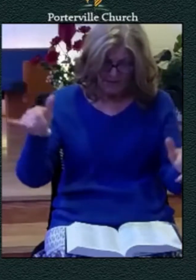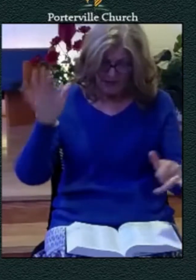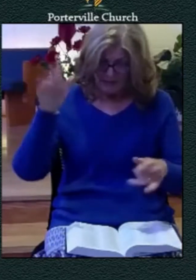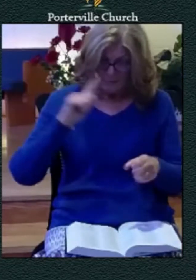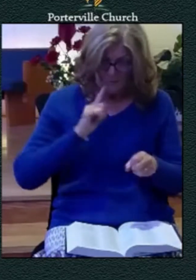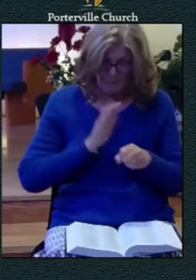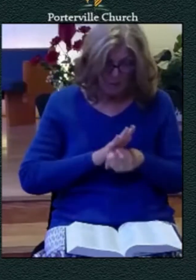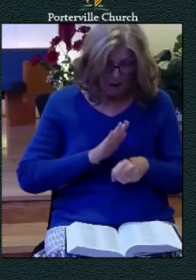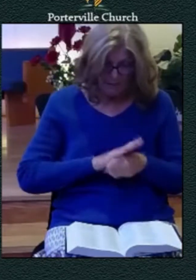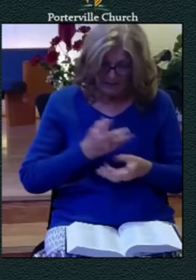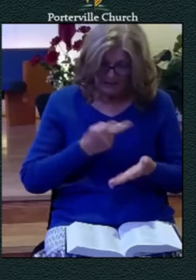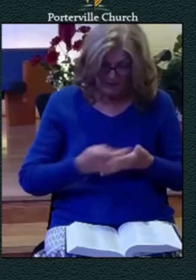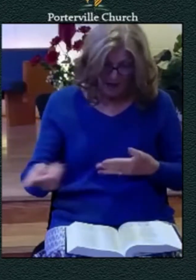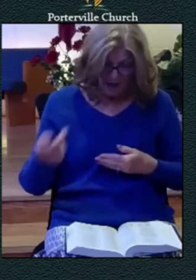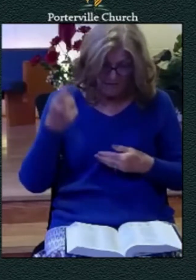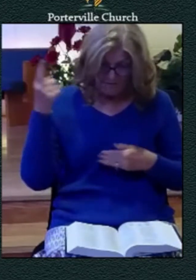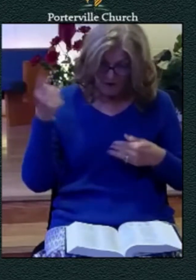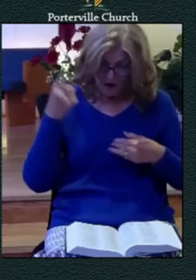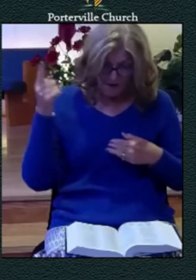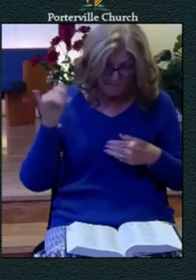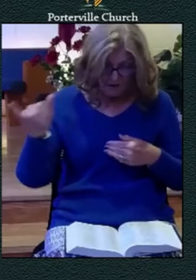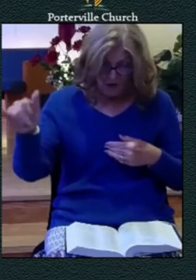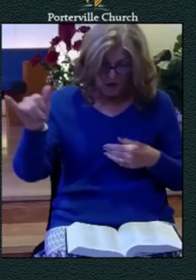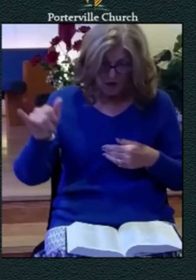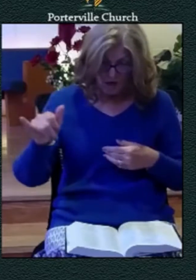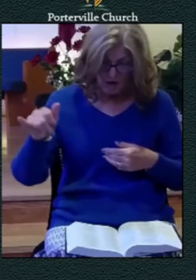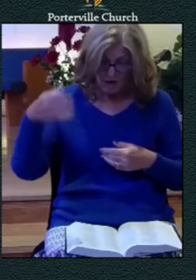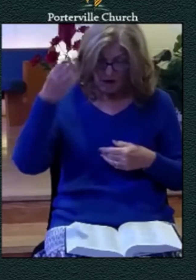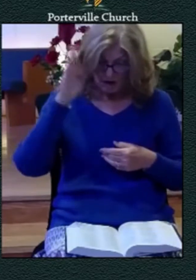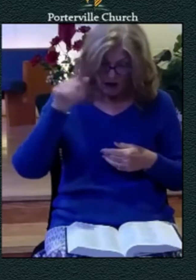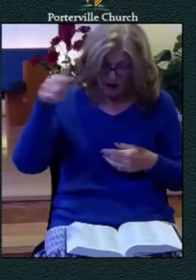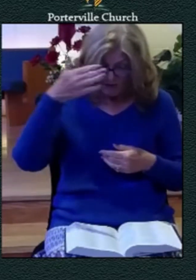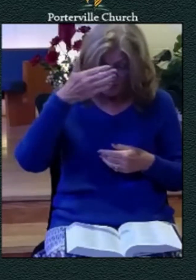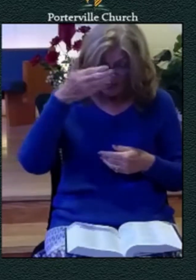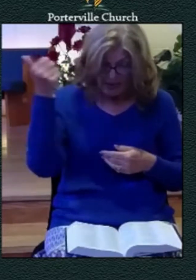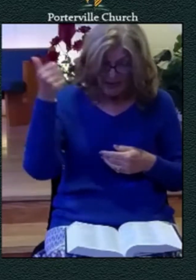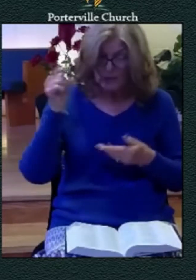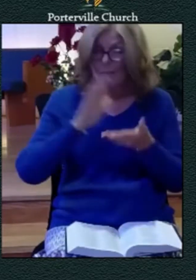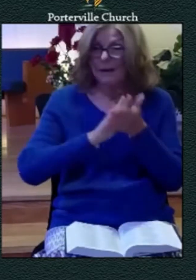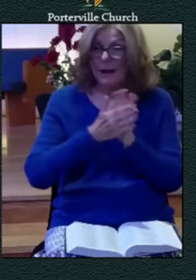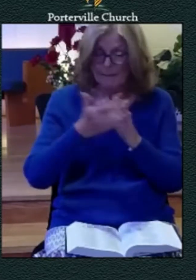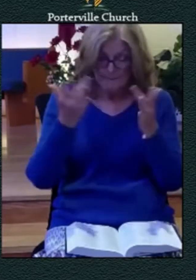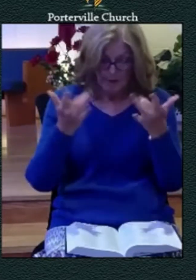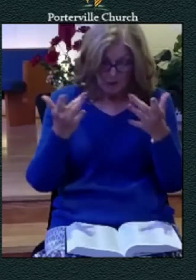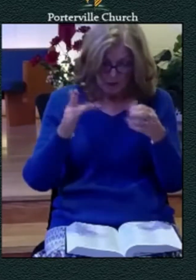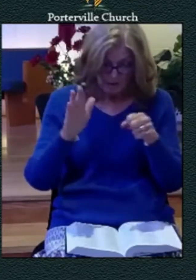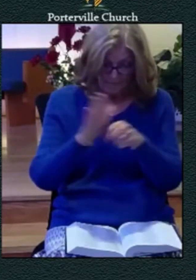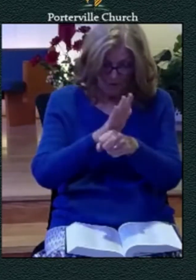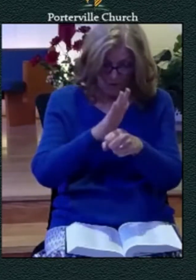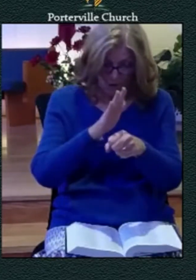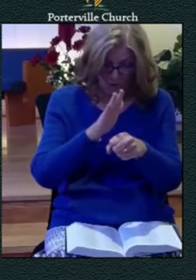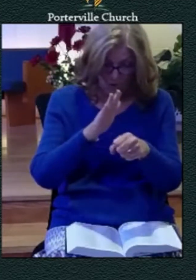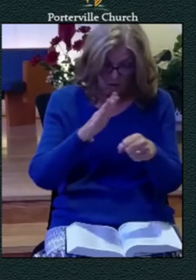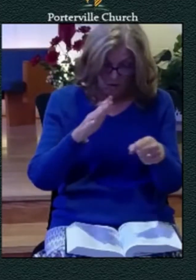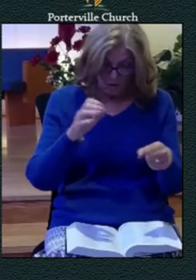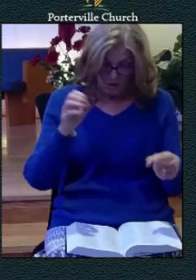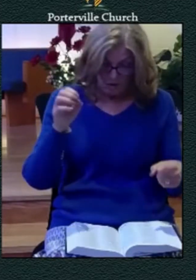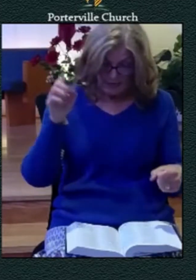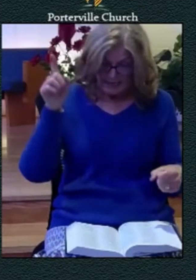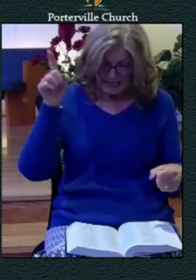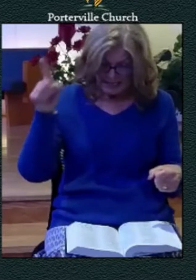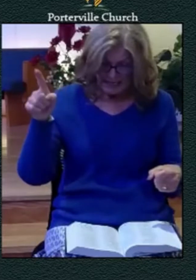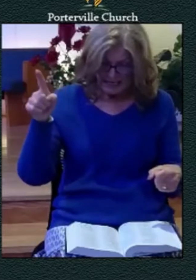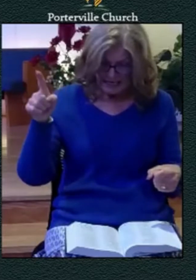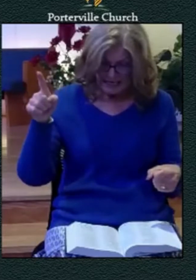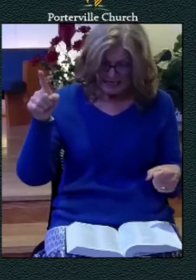has god forgotten to be gracious or has he in anger withdrawn